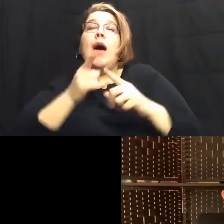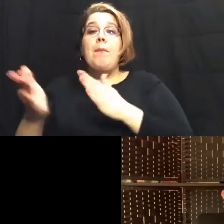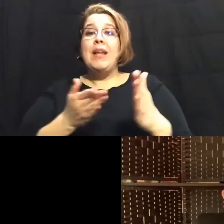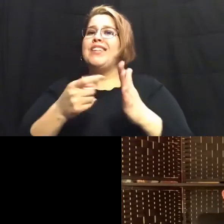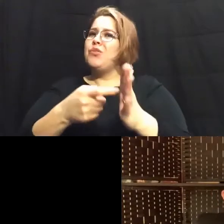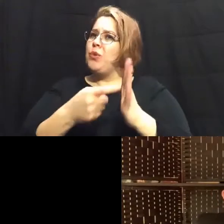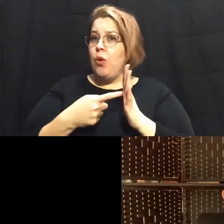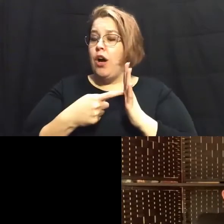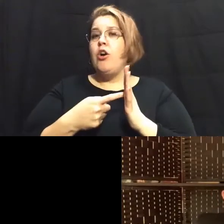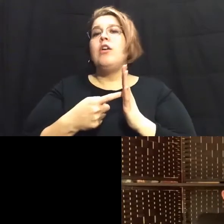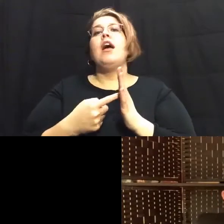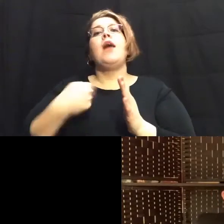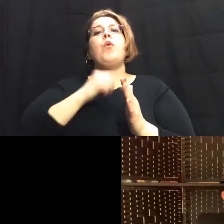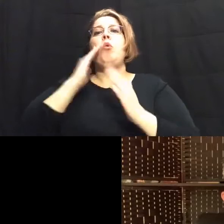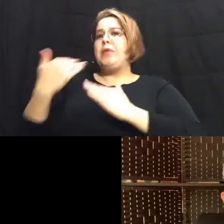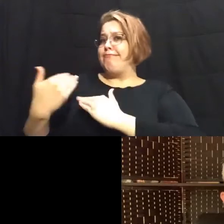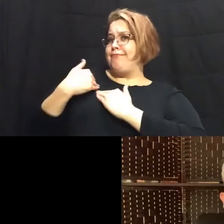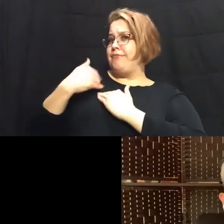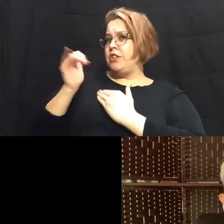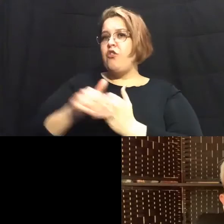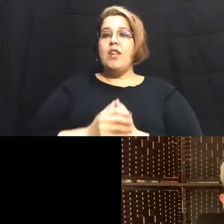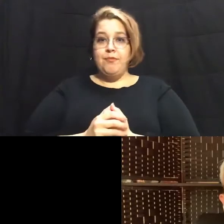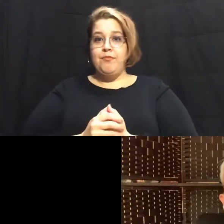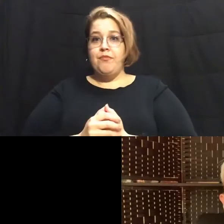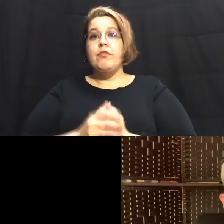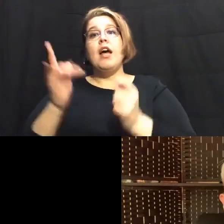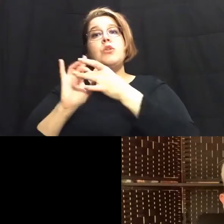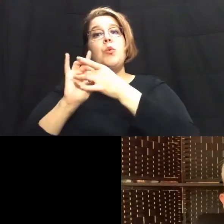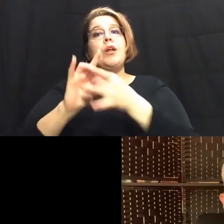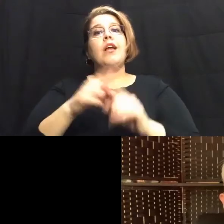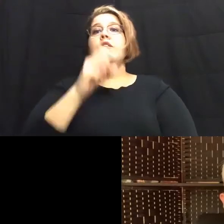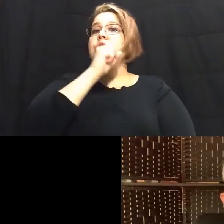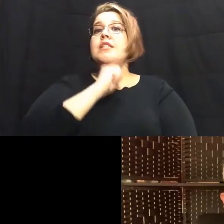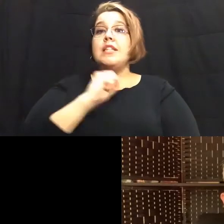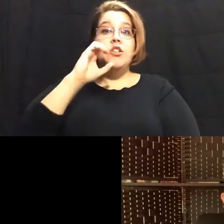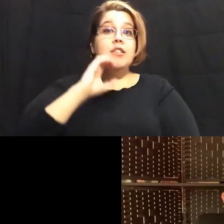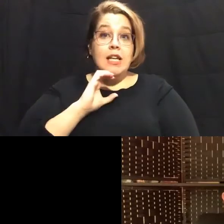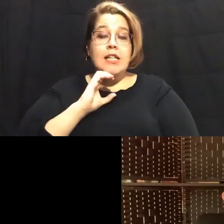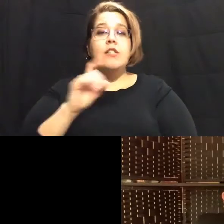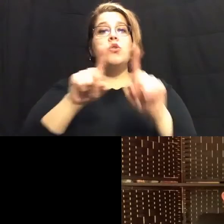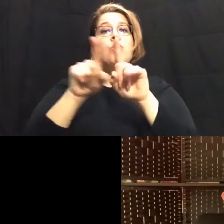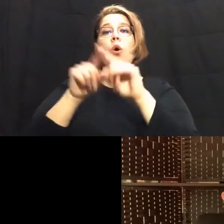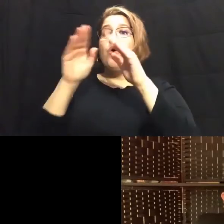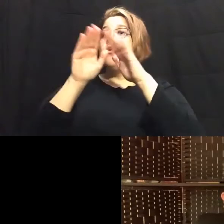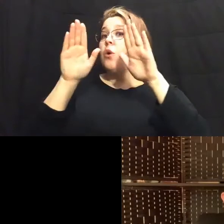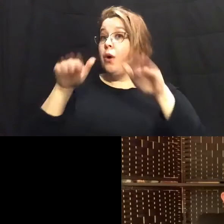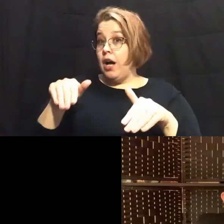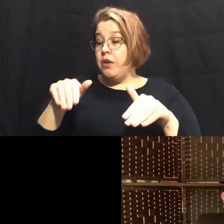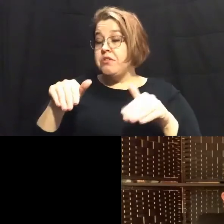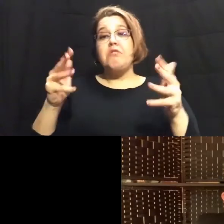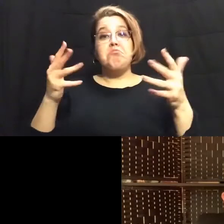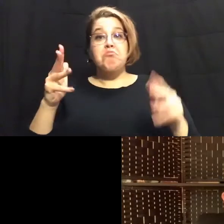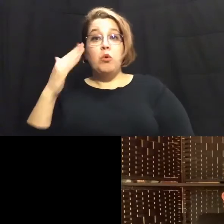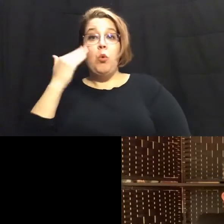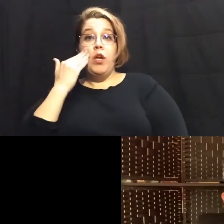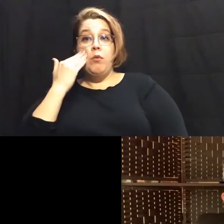ourselves accountable to doing that as it relates to seniors um and housing uh we do know uh that